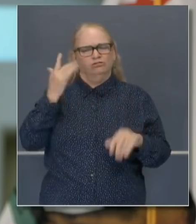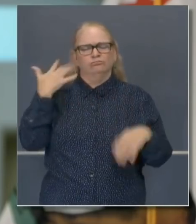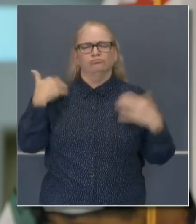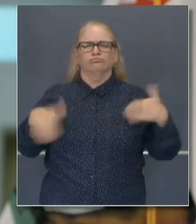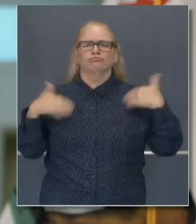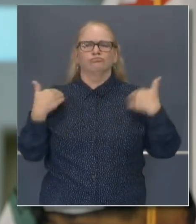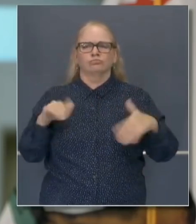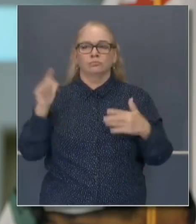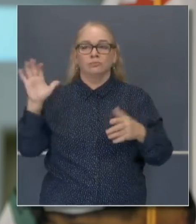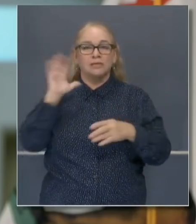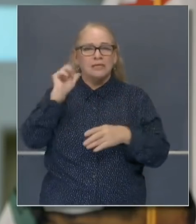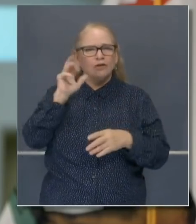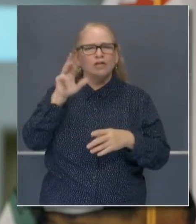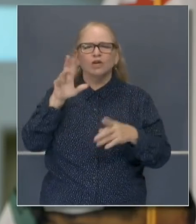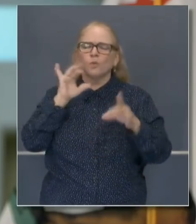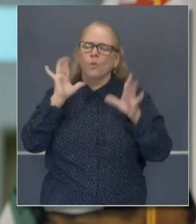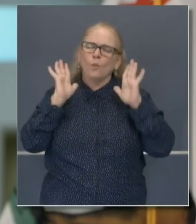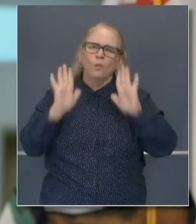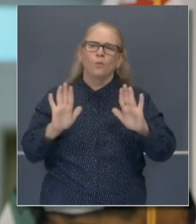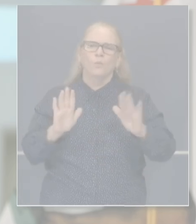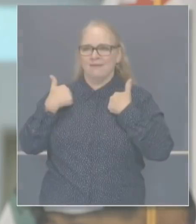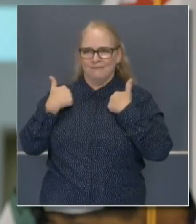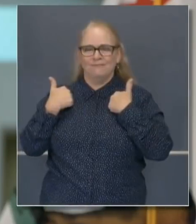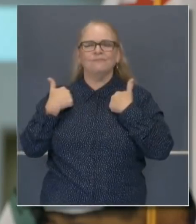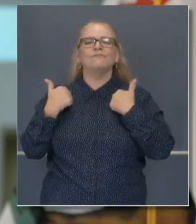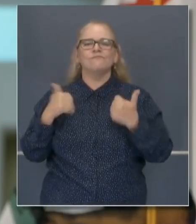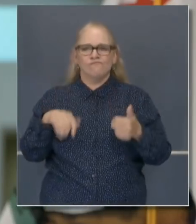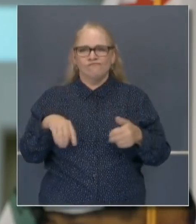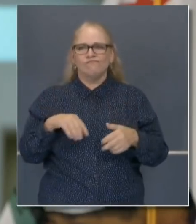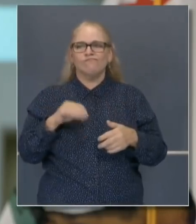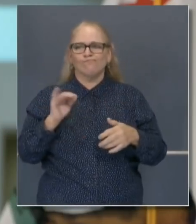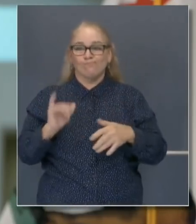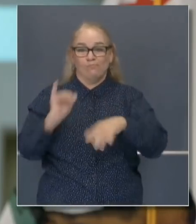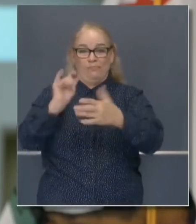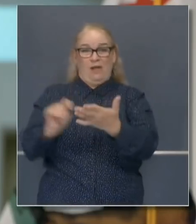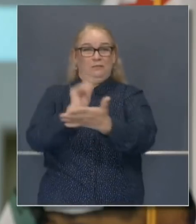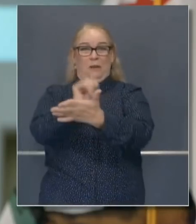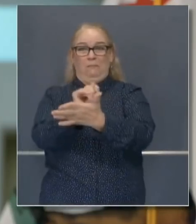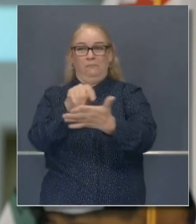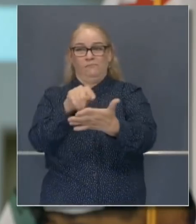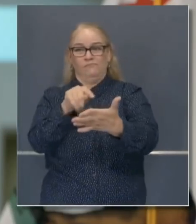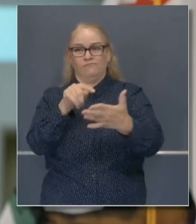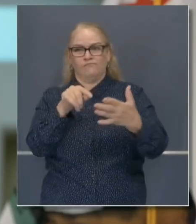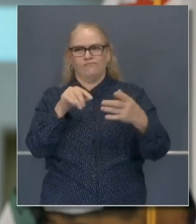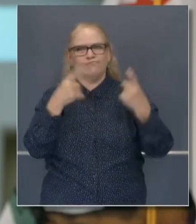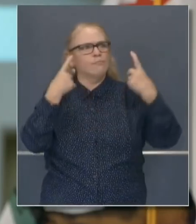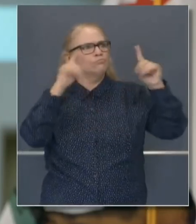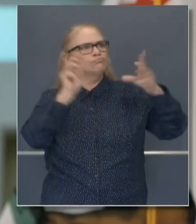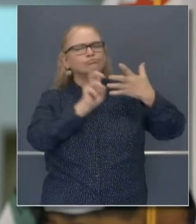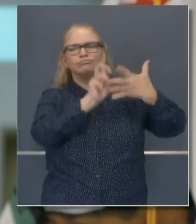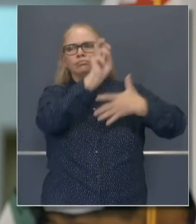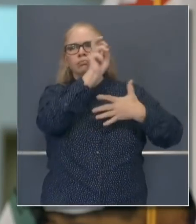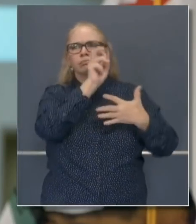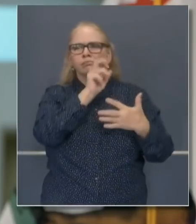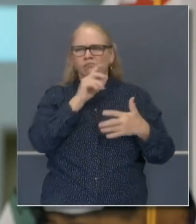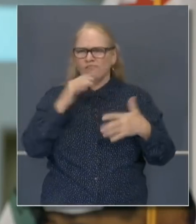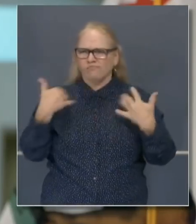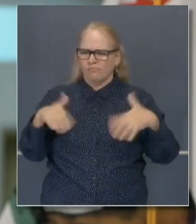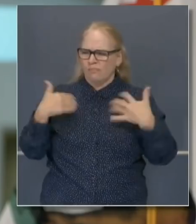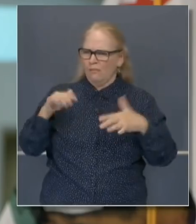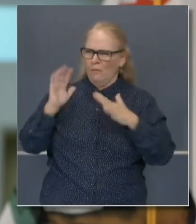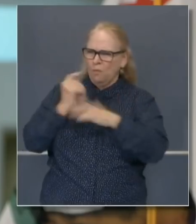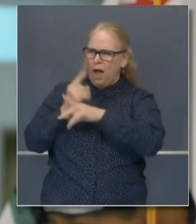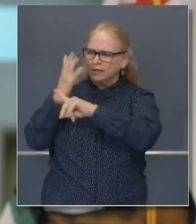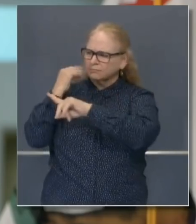in a seat on the California Supreme Court. Judge Martin Jenkins has the right experience at the right time in our